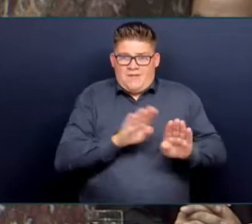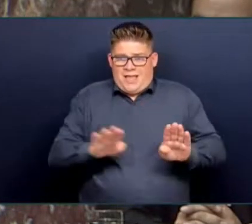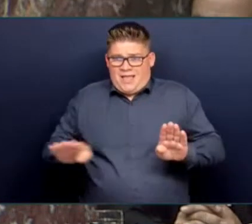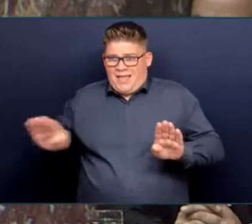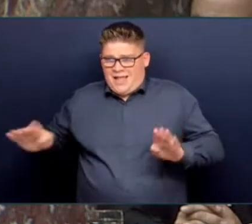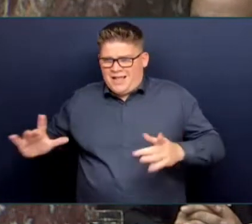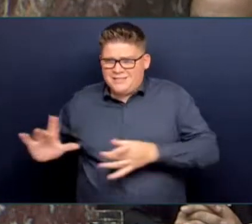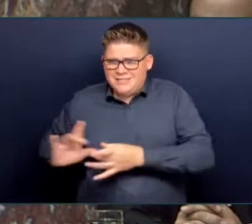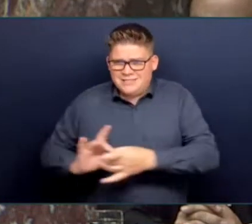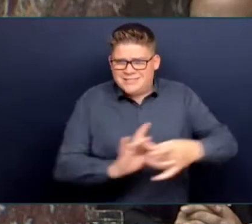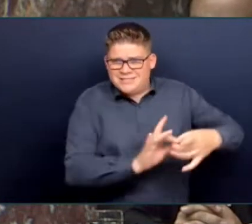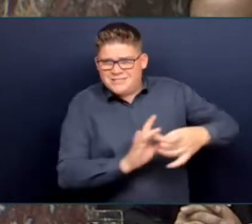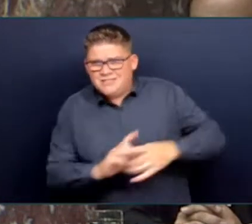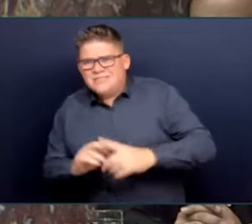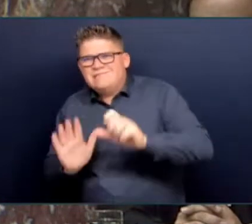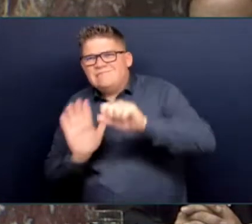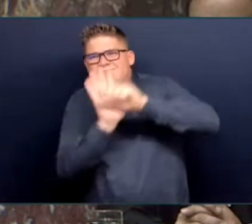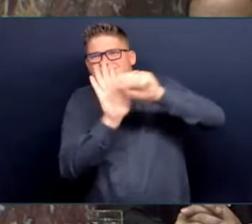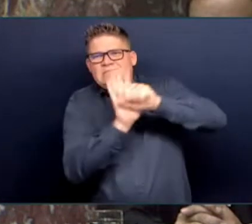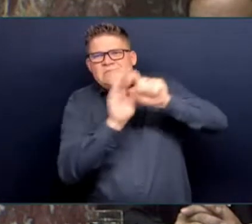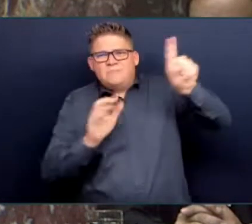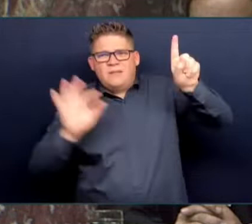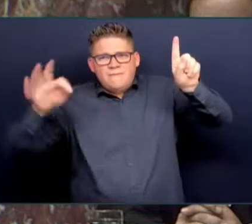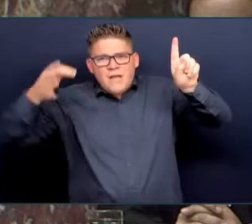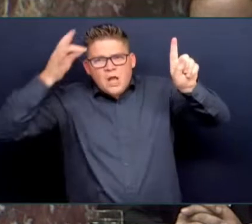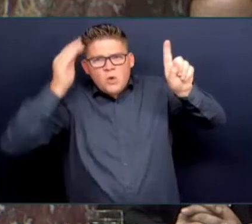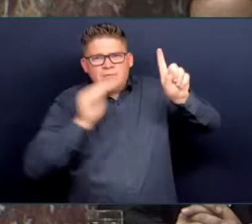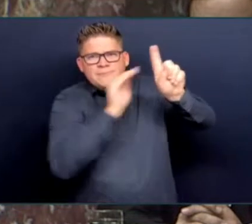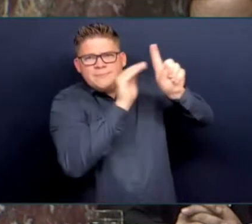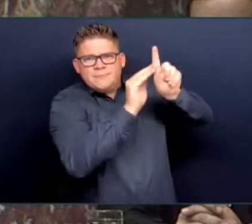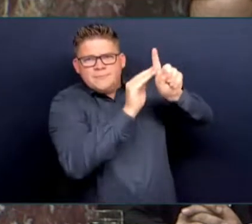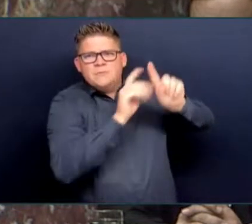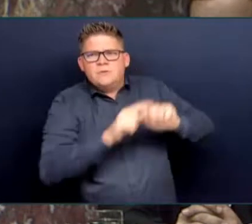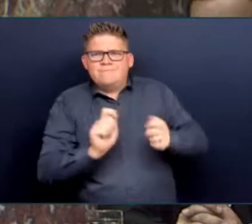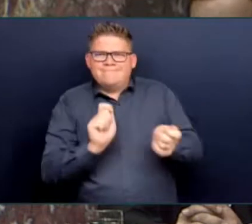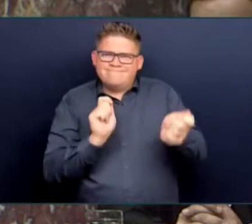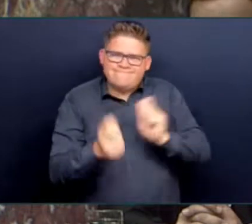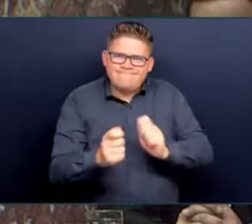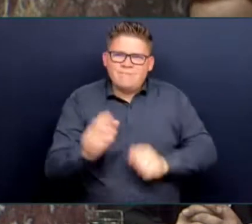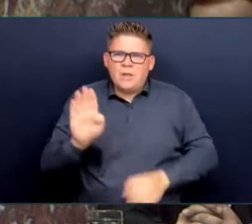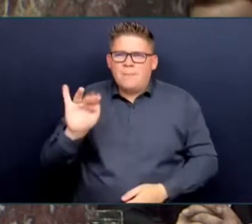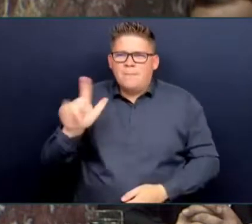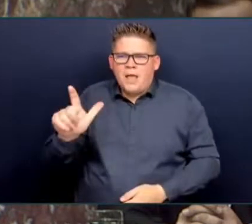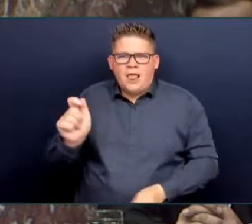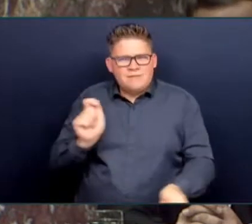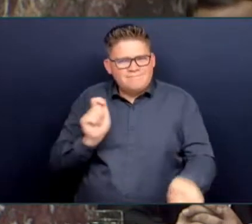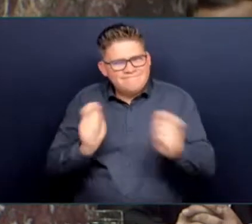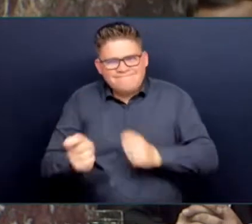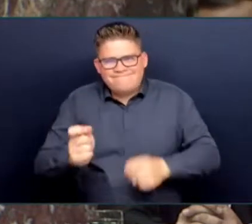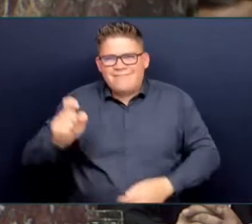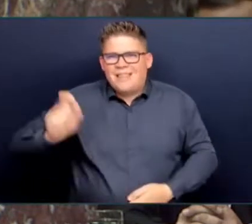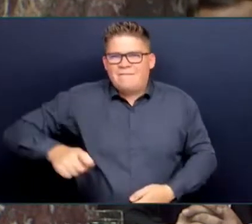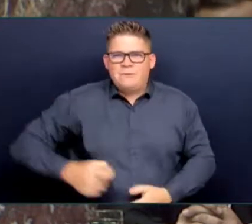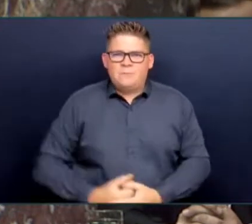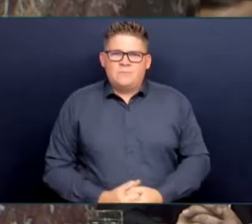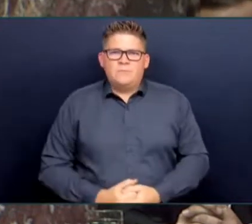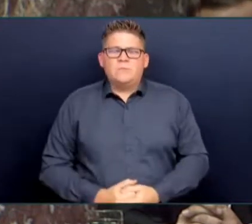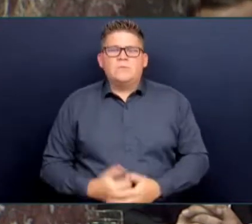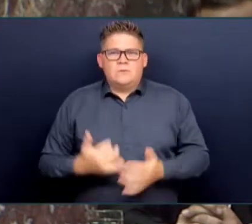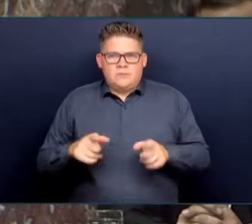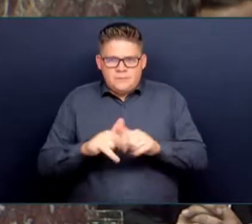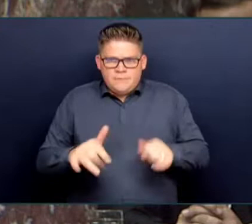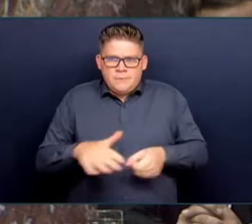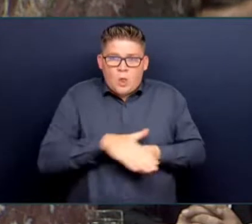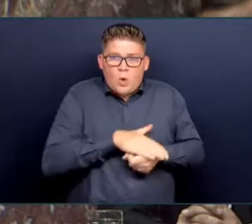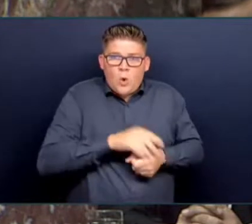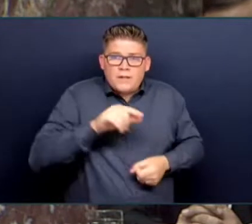reform and address this issue, just as we are working closely with local governments to make sure we have the supports needed, the